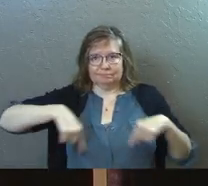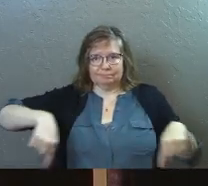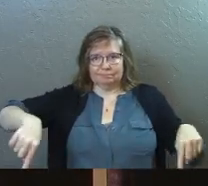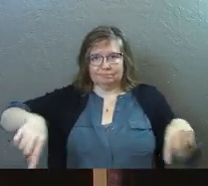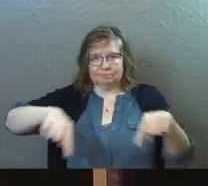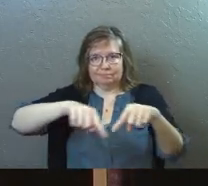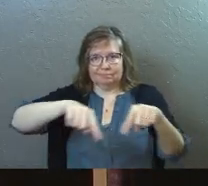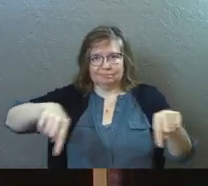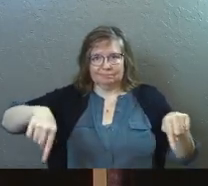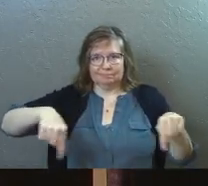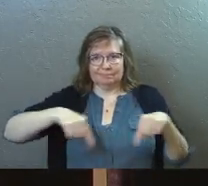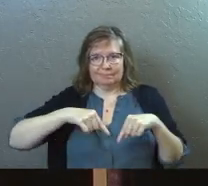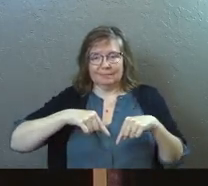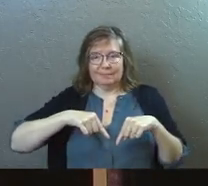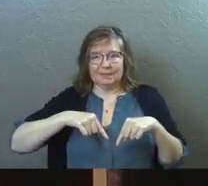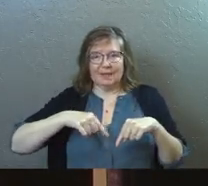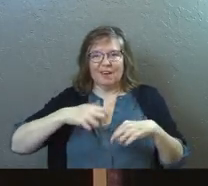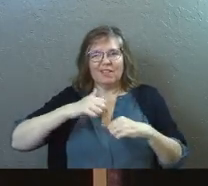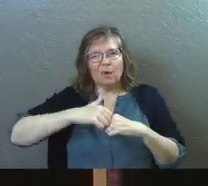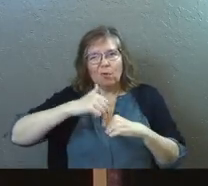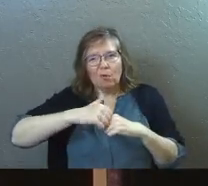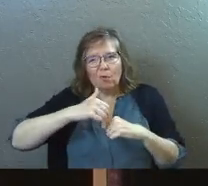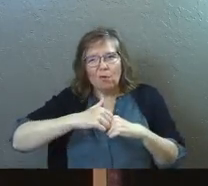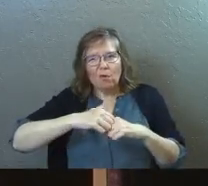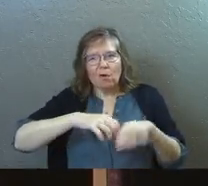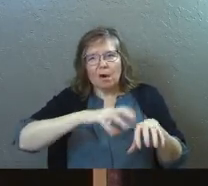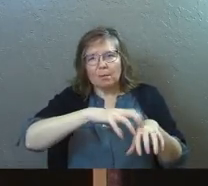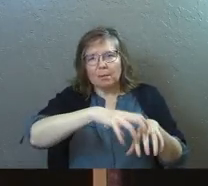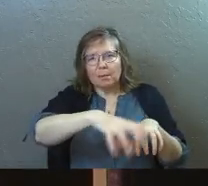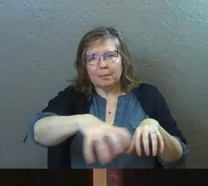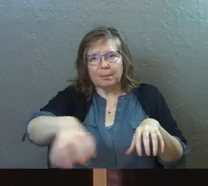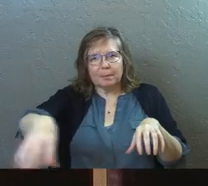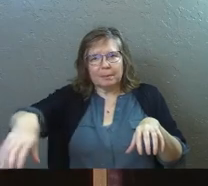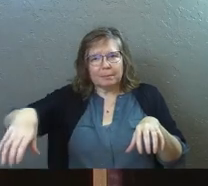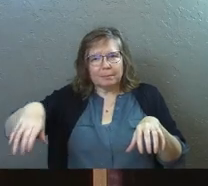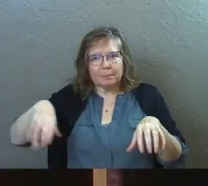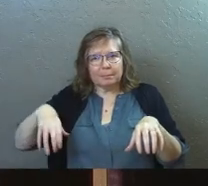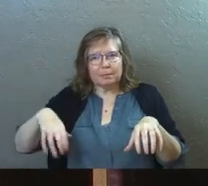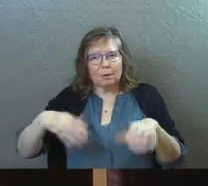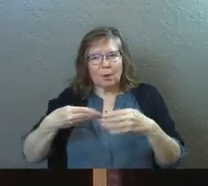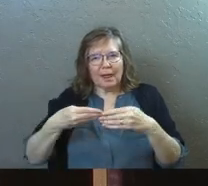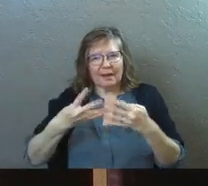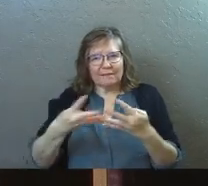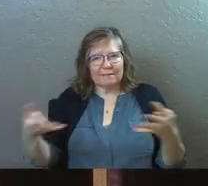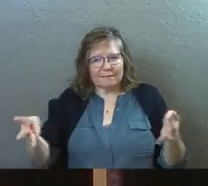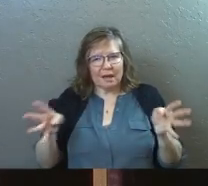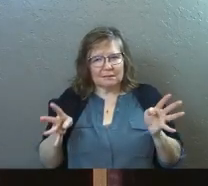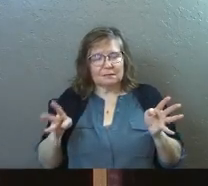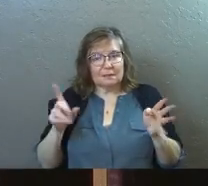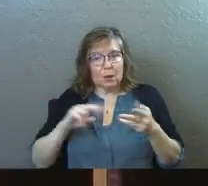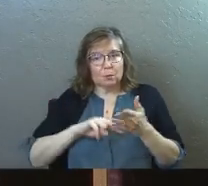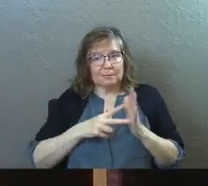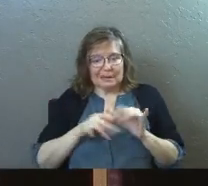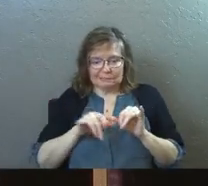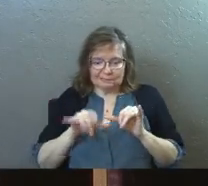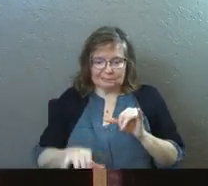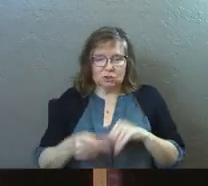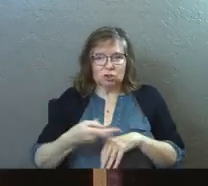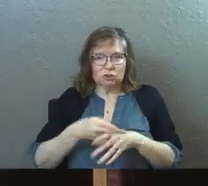like a surround of rock, a circle of rock or fencing that was meant to hold sheep in.